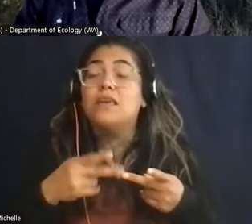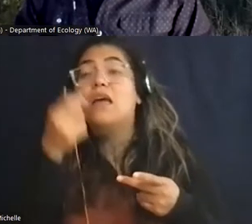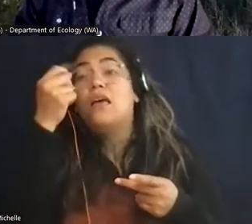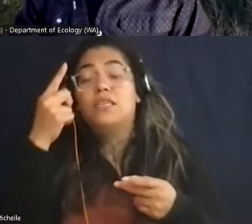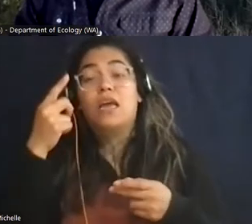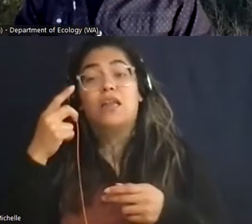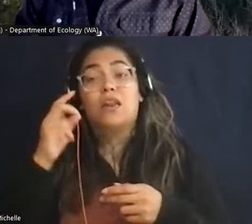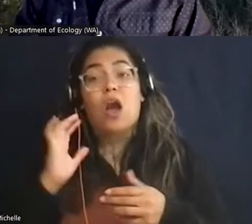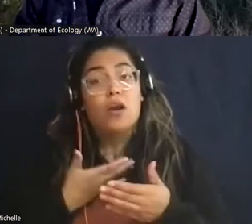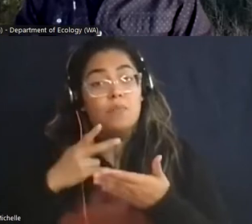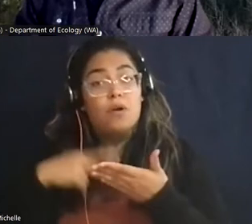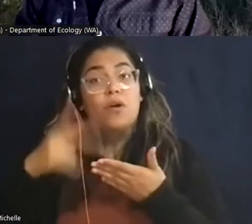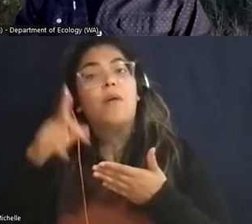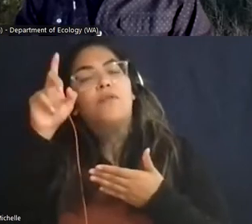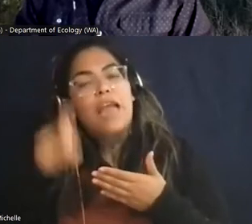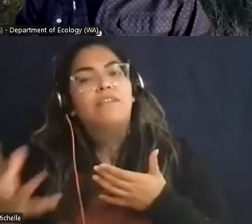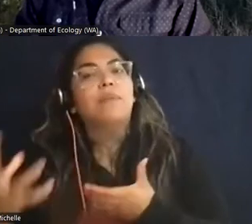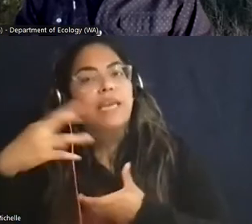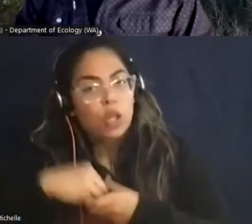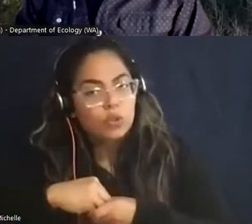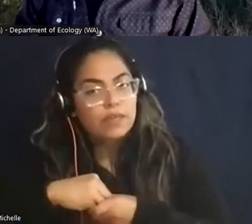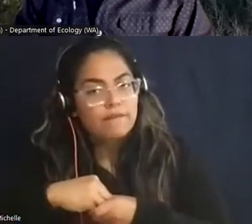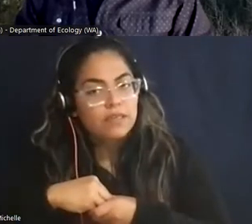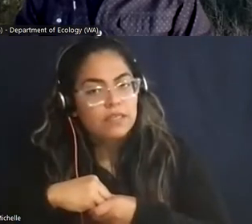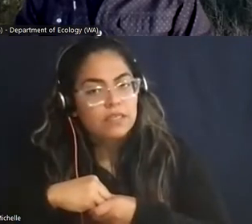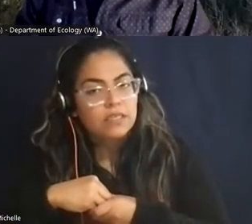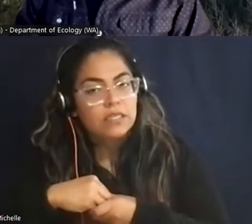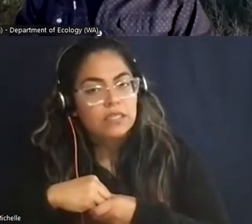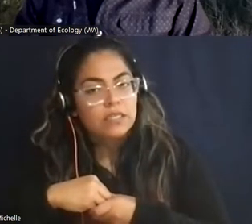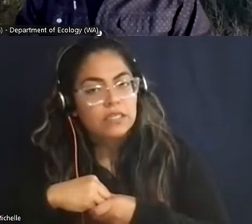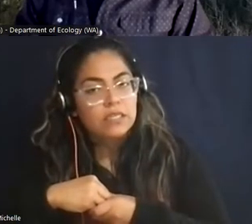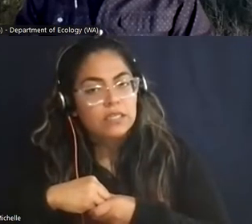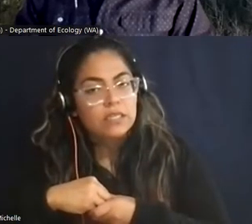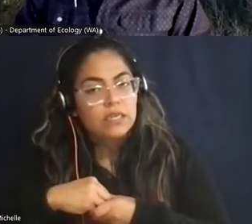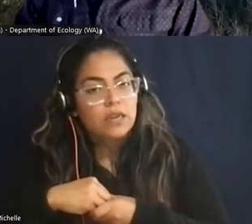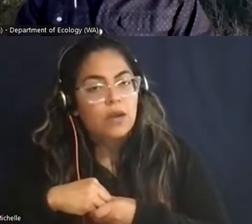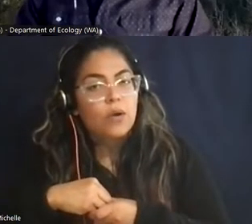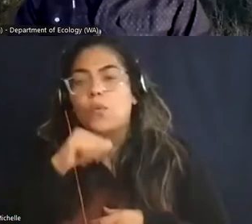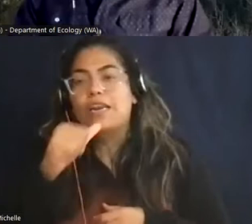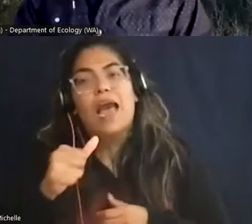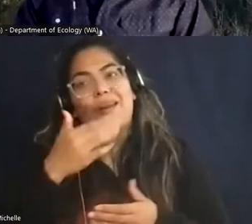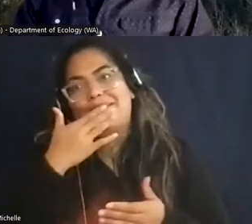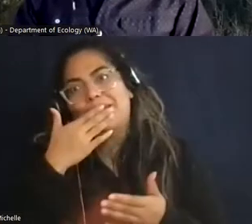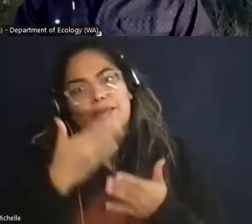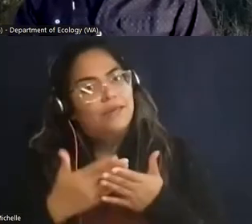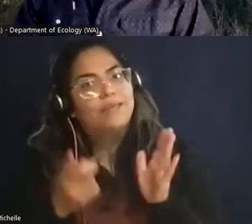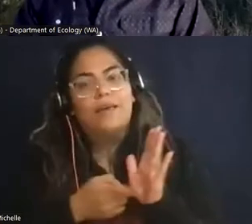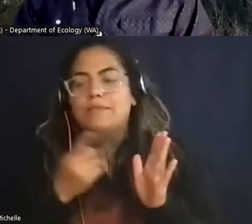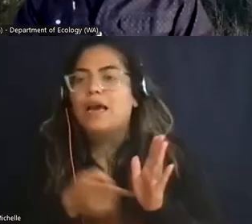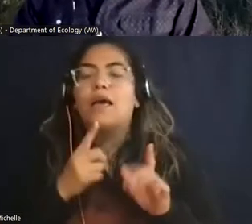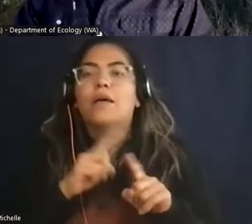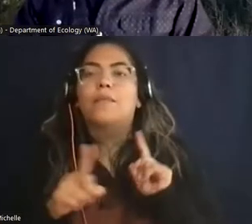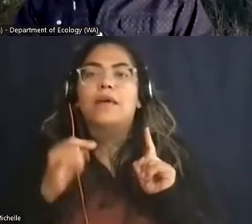to be inclusive um but we're always we're not always that good at it um and i find that if we